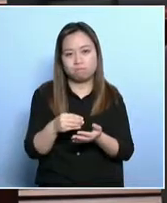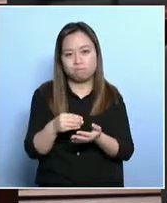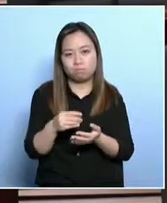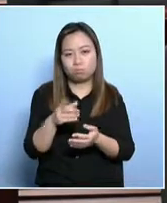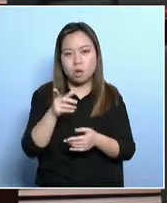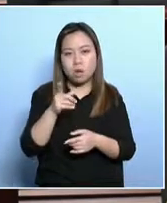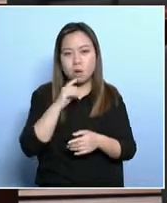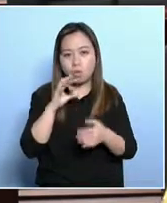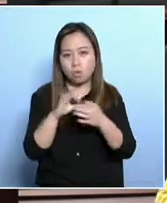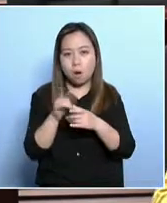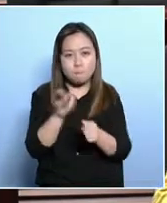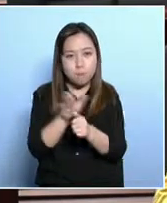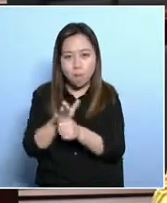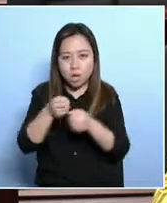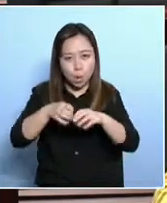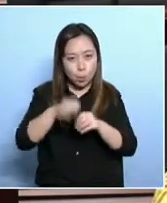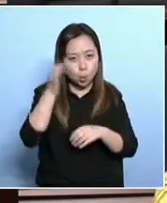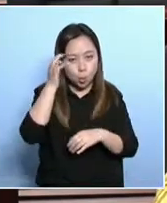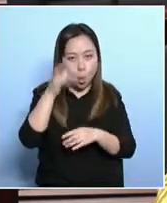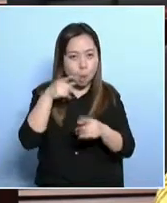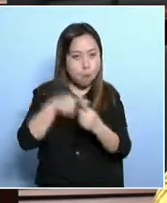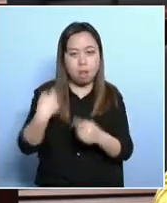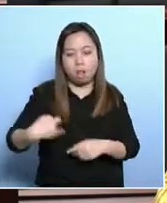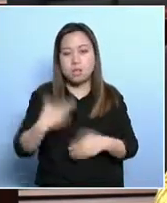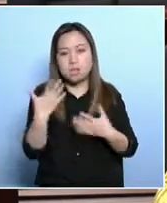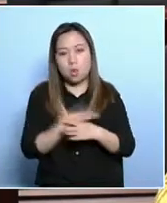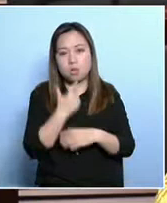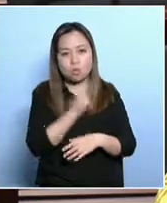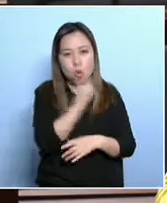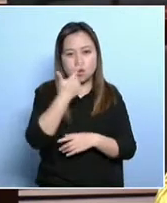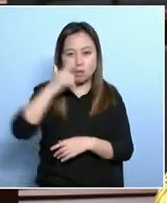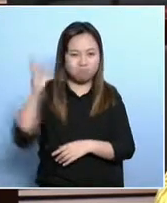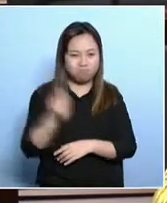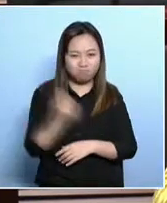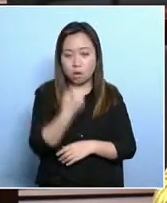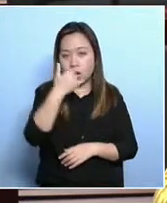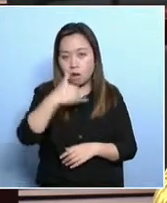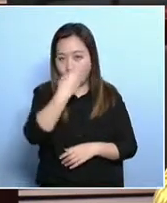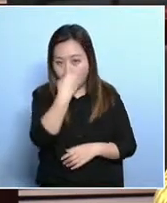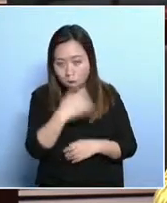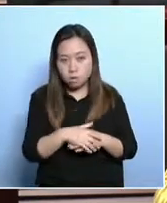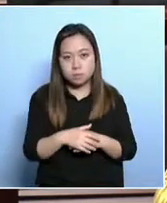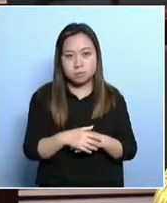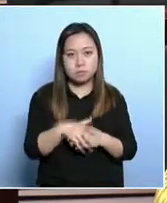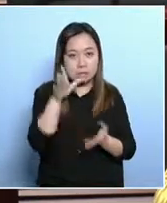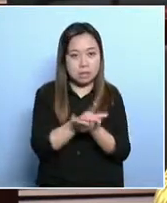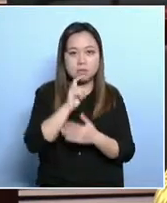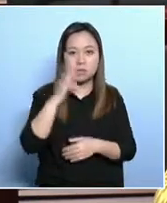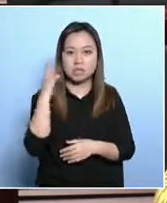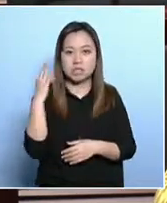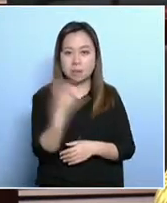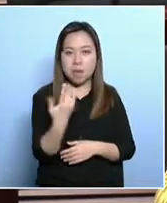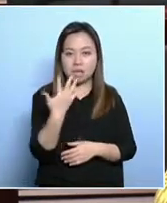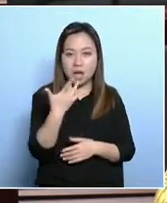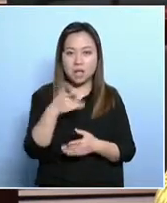we do not have an adequate poverty alleviation target. There are too many